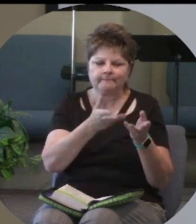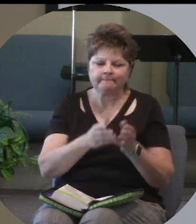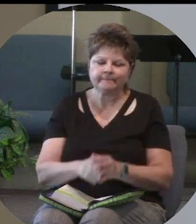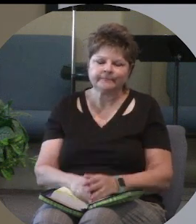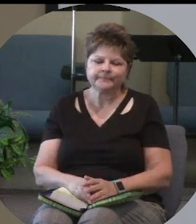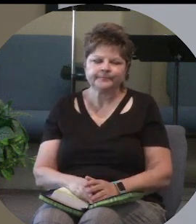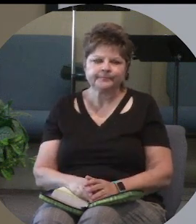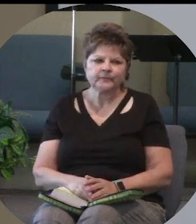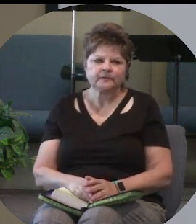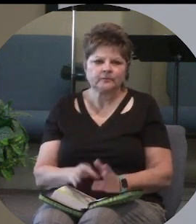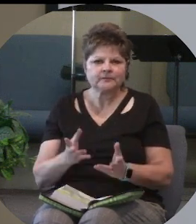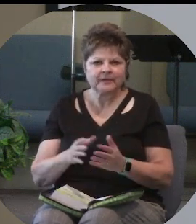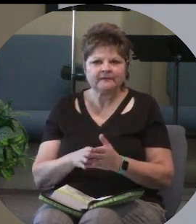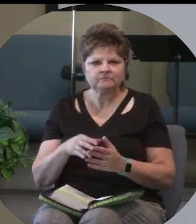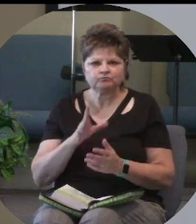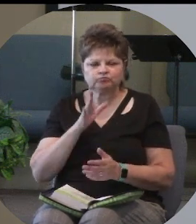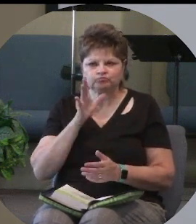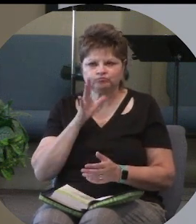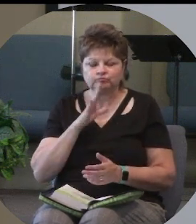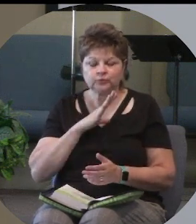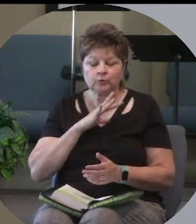Sort of a devotional thing.